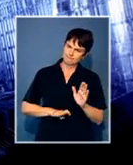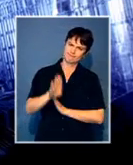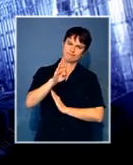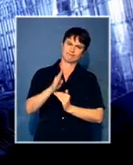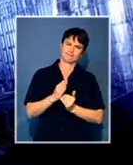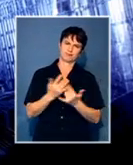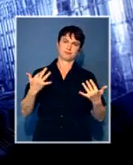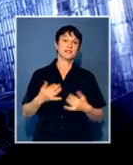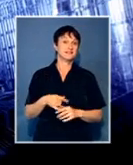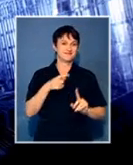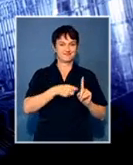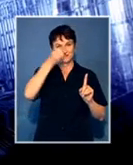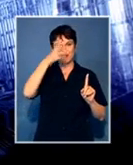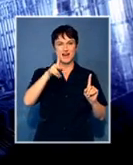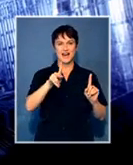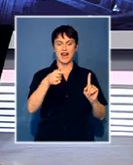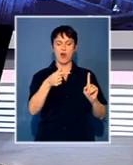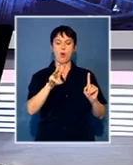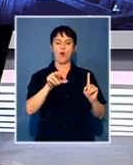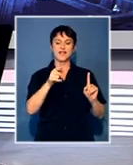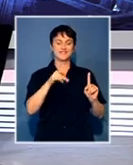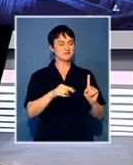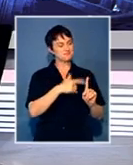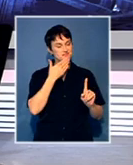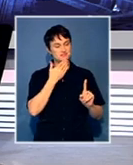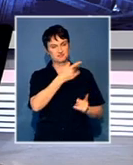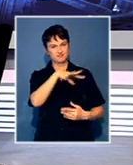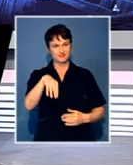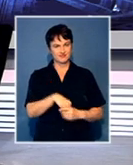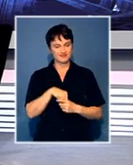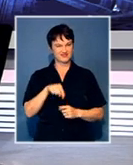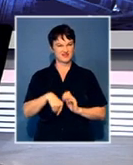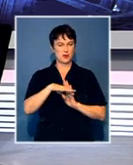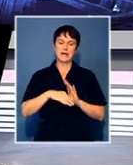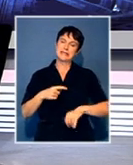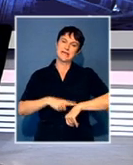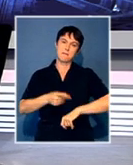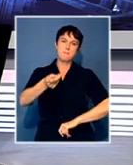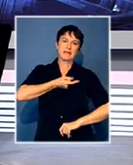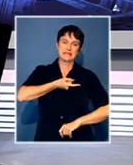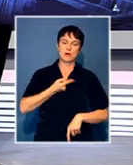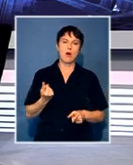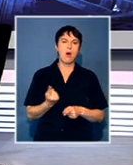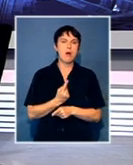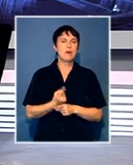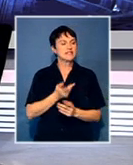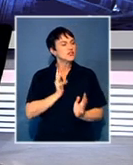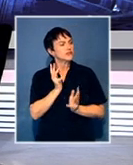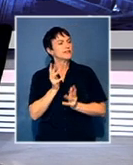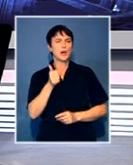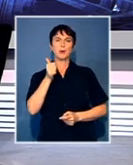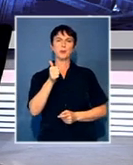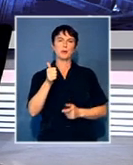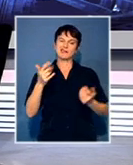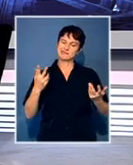Professor Dan Khawadi from the Northwest University. Thank you very much for joining us right in Democracy 20. Unfortunately, time does run out when we're having fun, especially